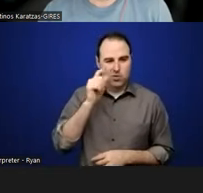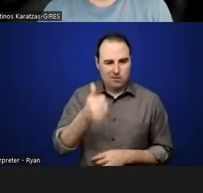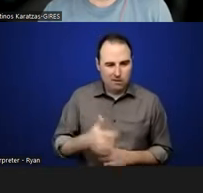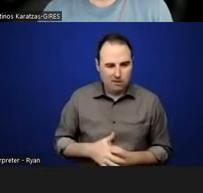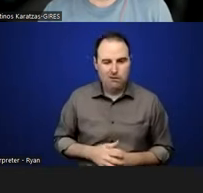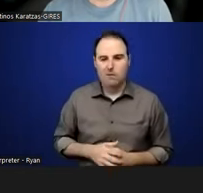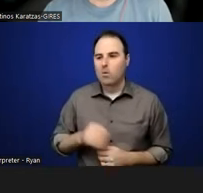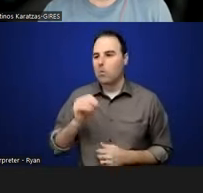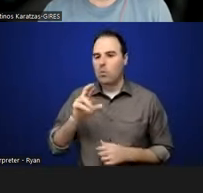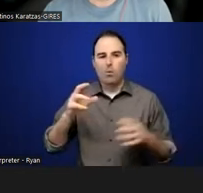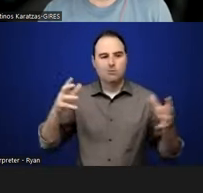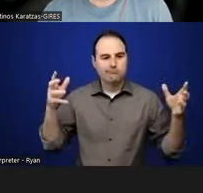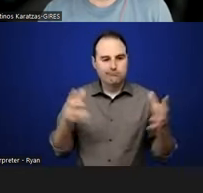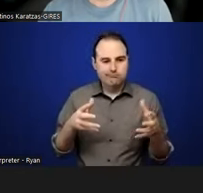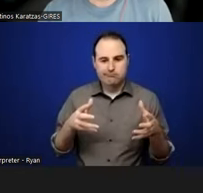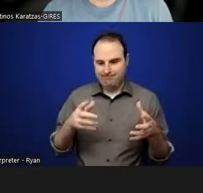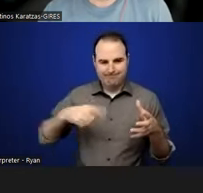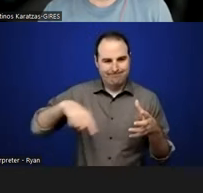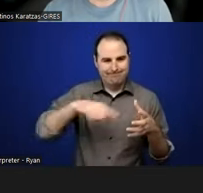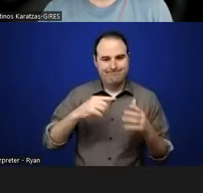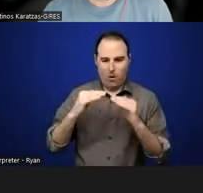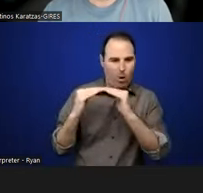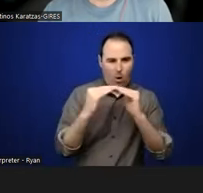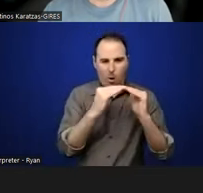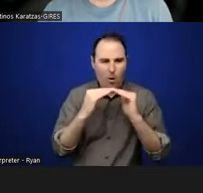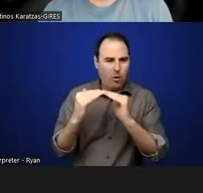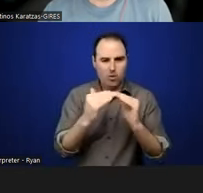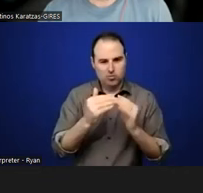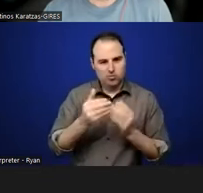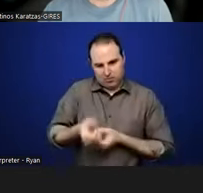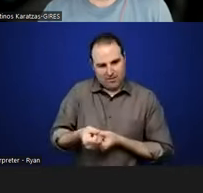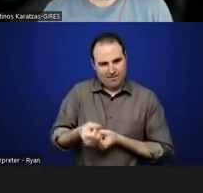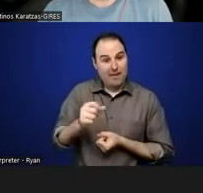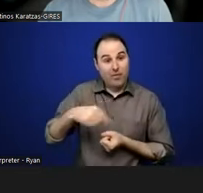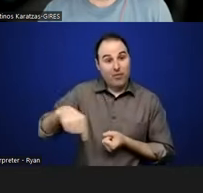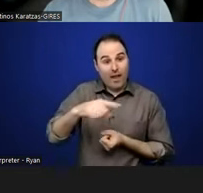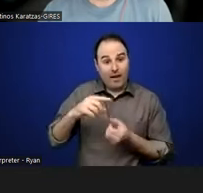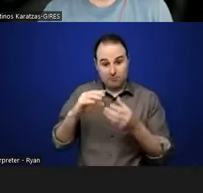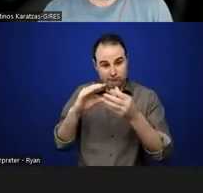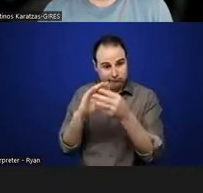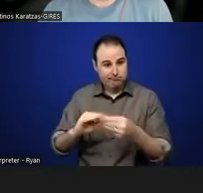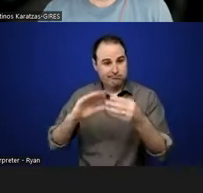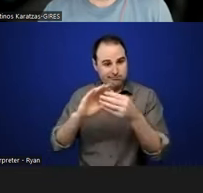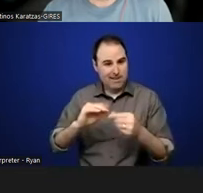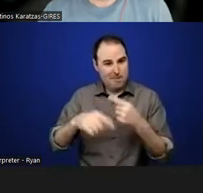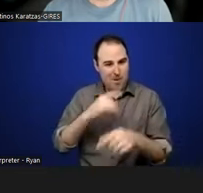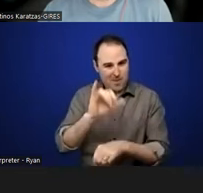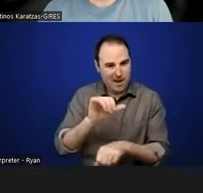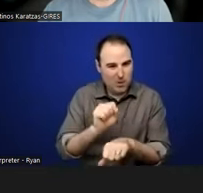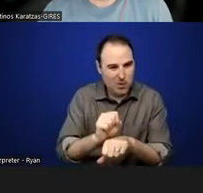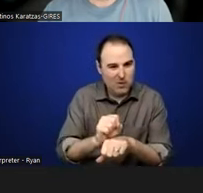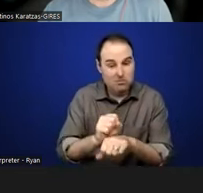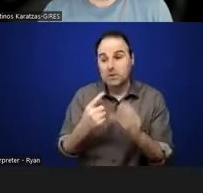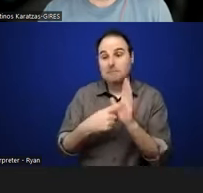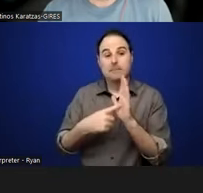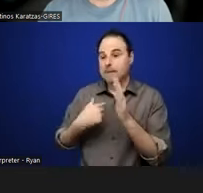colleagues who can help speak into the work, right? I think sometimes, you know, it's good. I'll ask some close friends because I'm like, can you be like